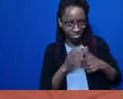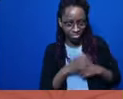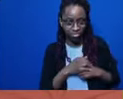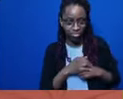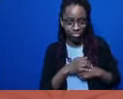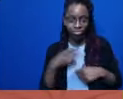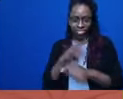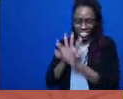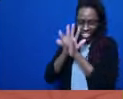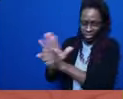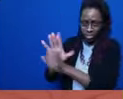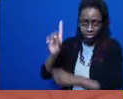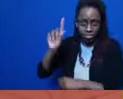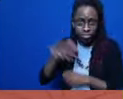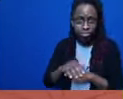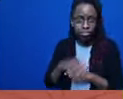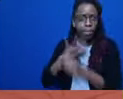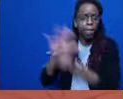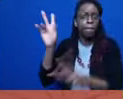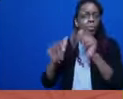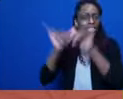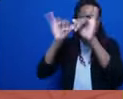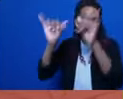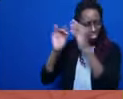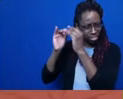system, and a good lawyer. However,